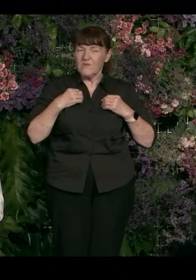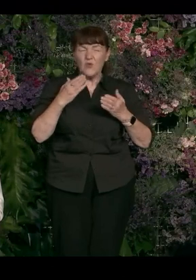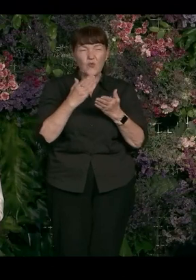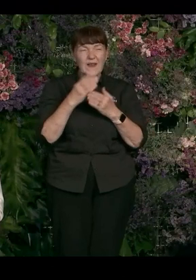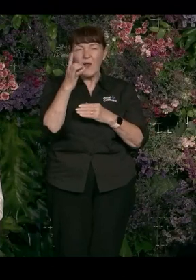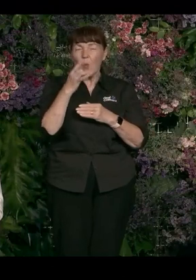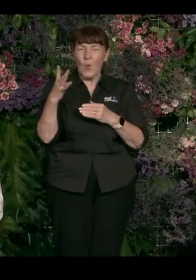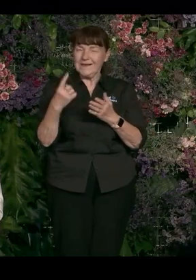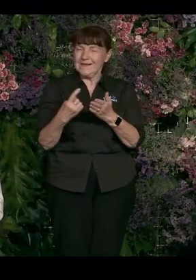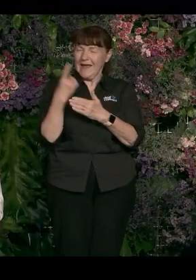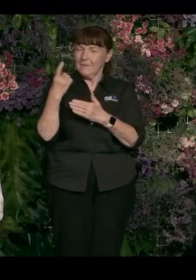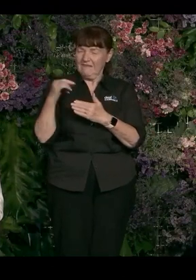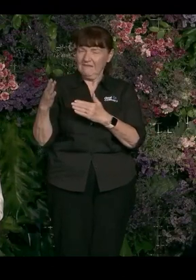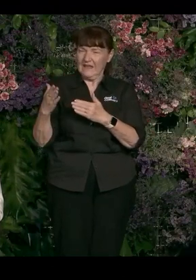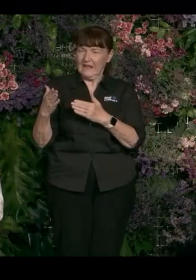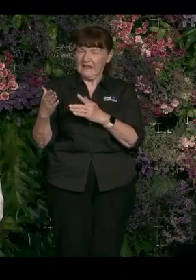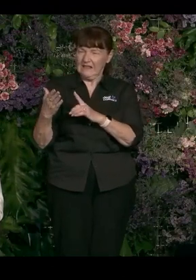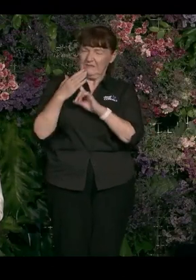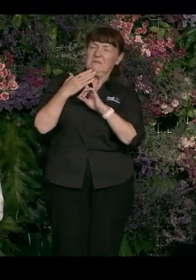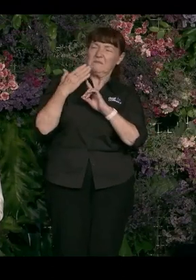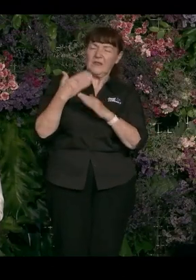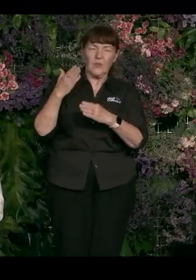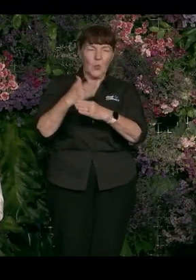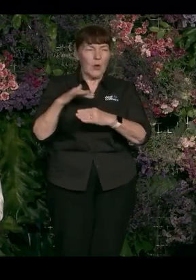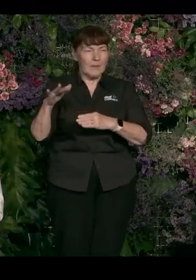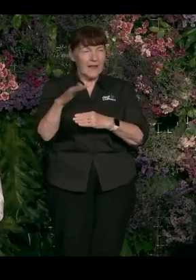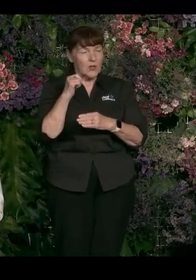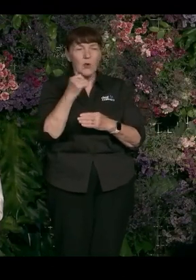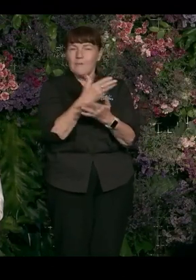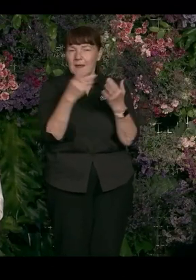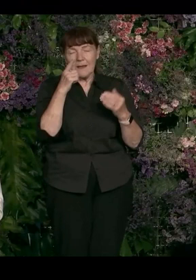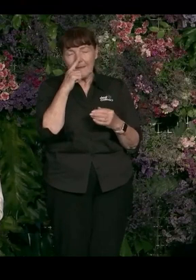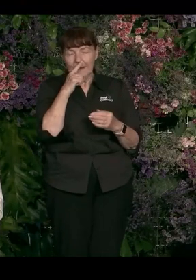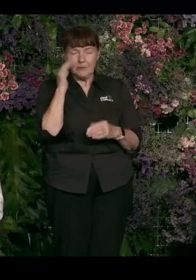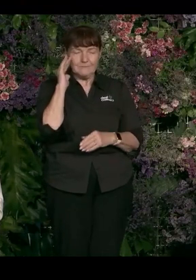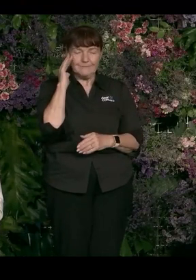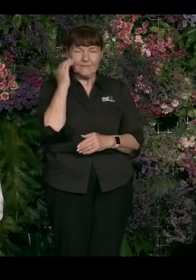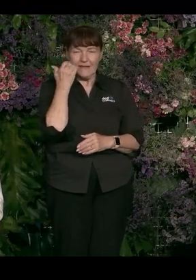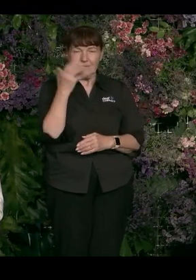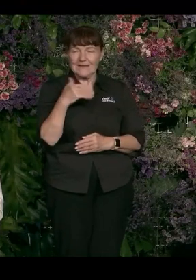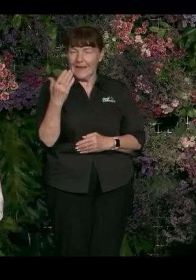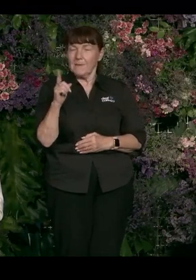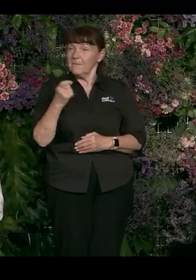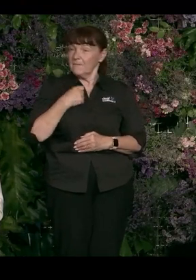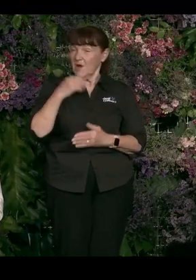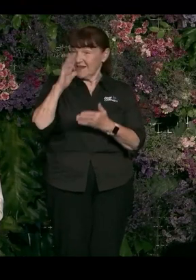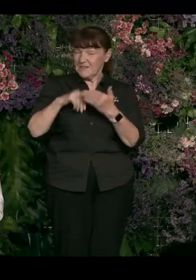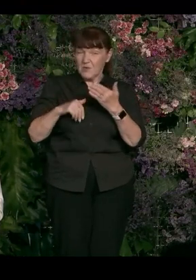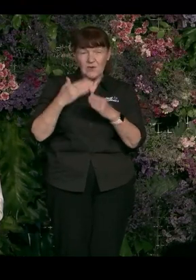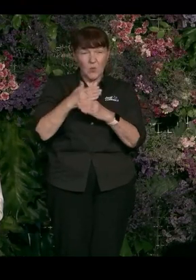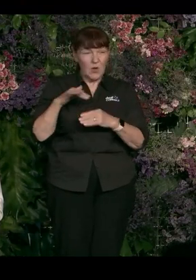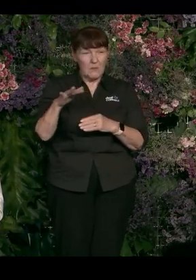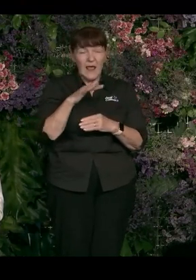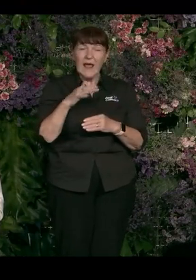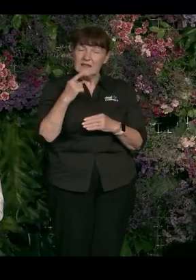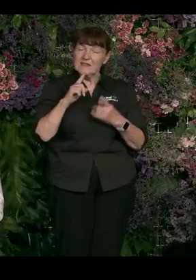in the workplace. And that's very uncommon, I know, for a number of people. But what I've experienced in the workplace